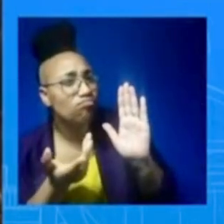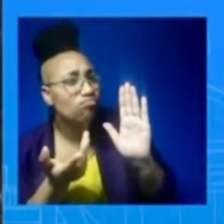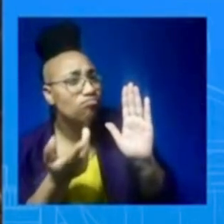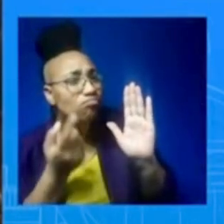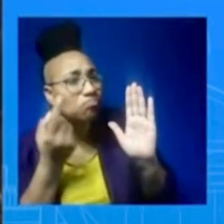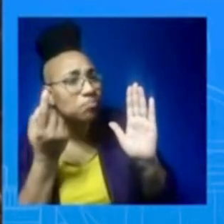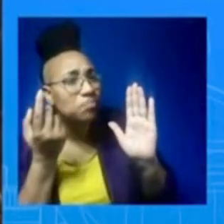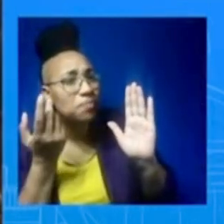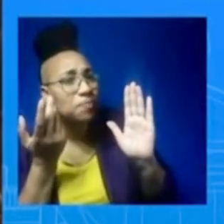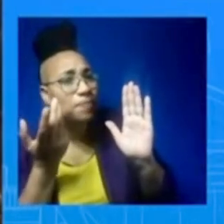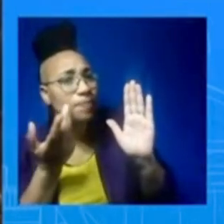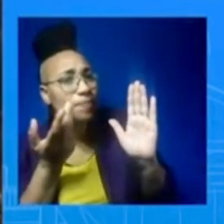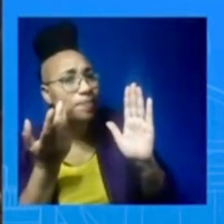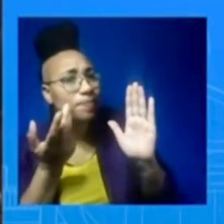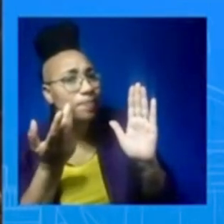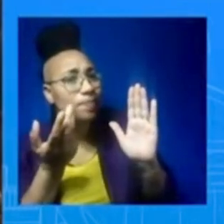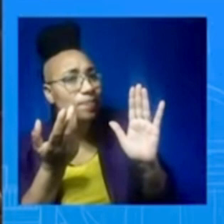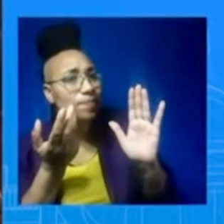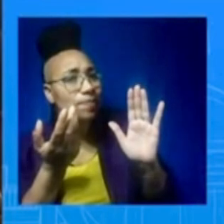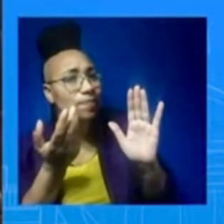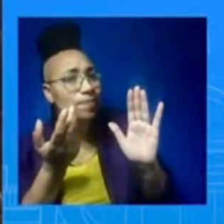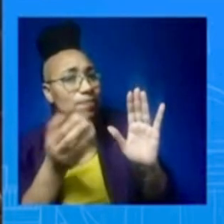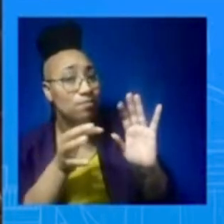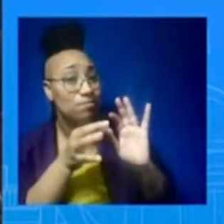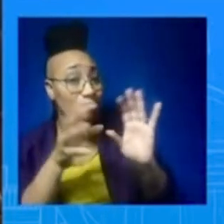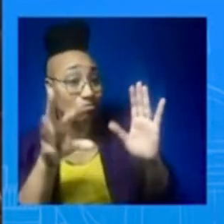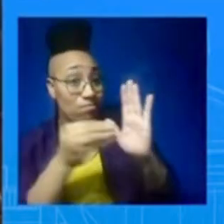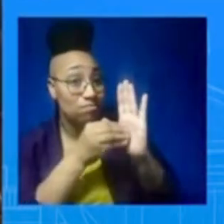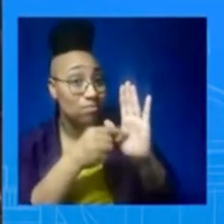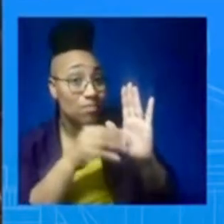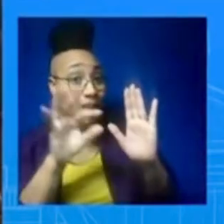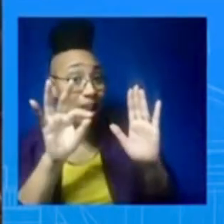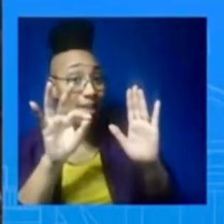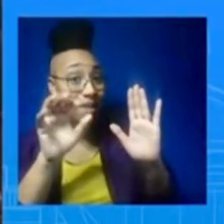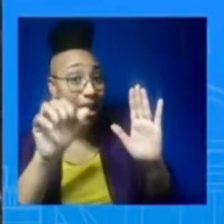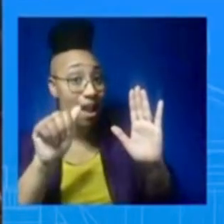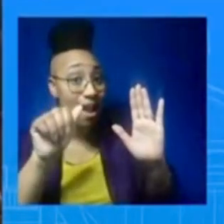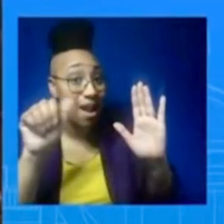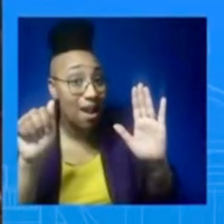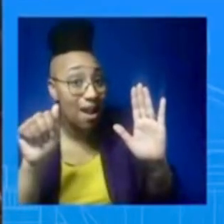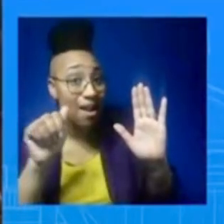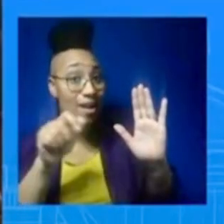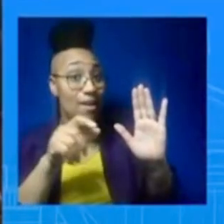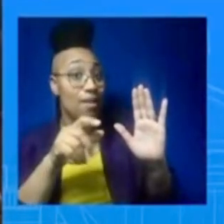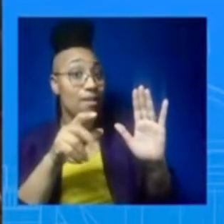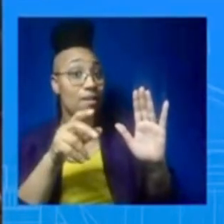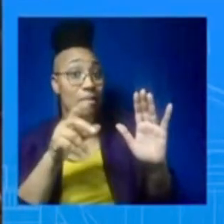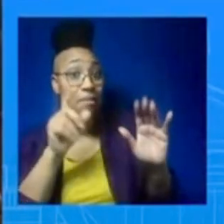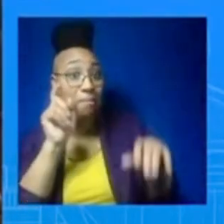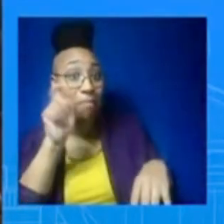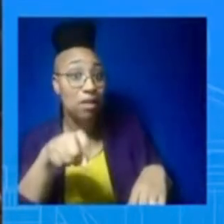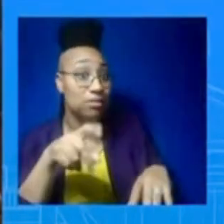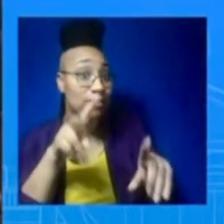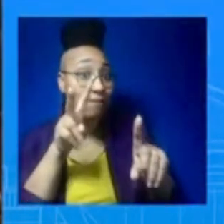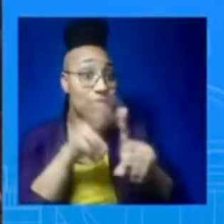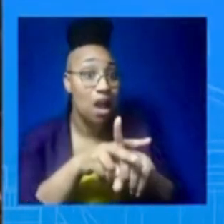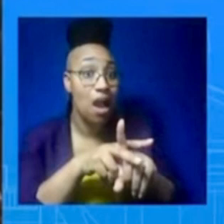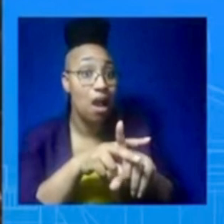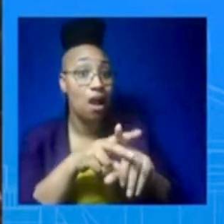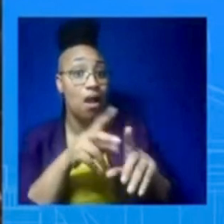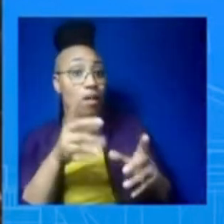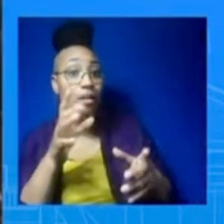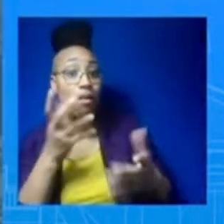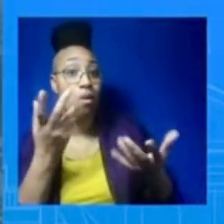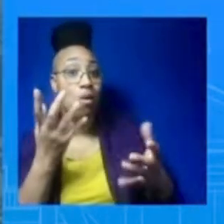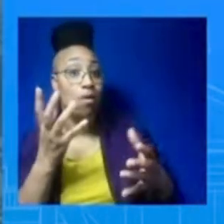or anything sort of for the public that people who may have small aircraft may need to do going forward?